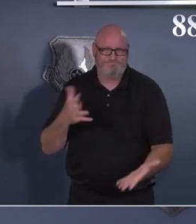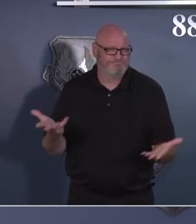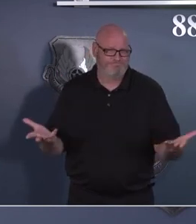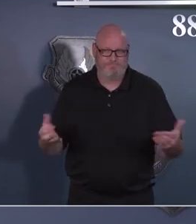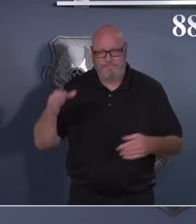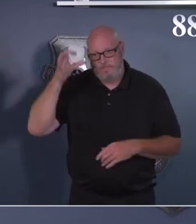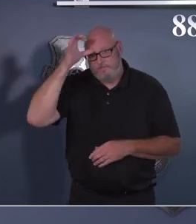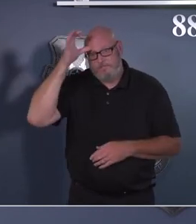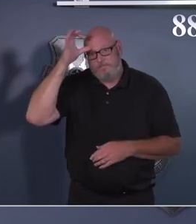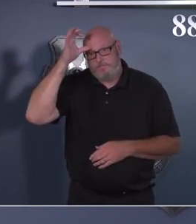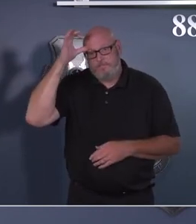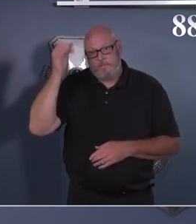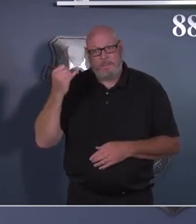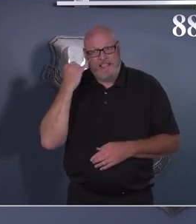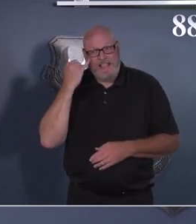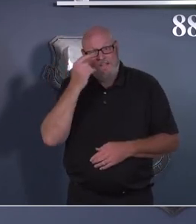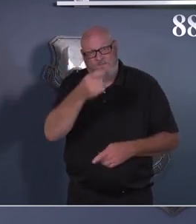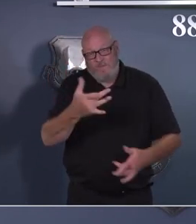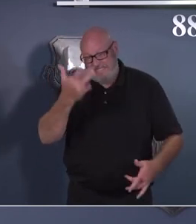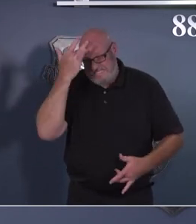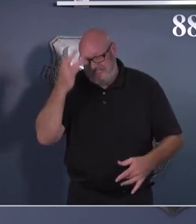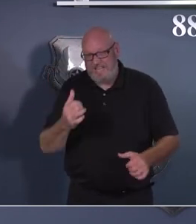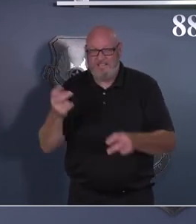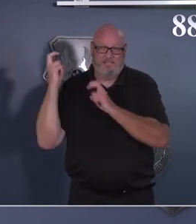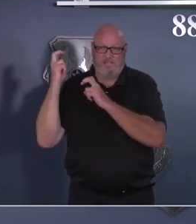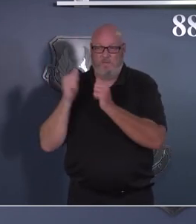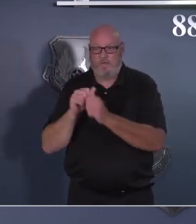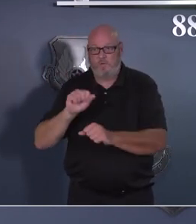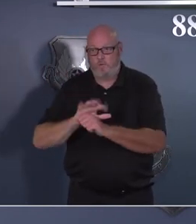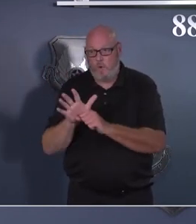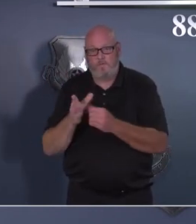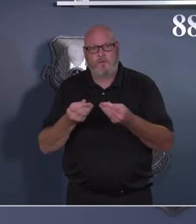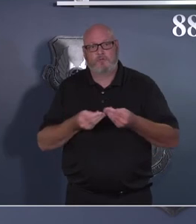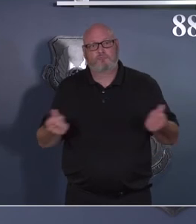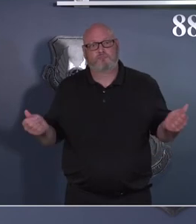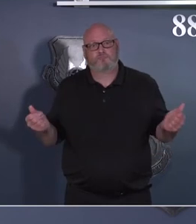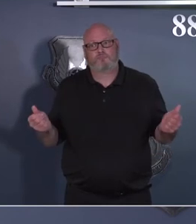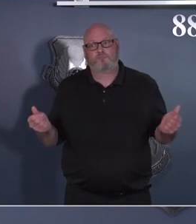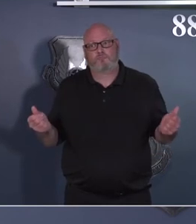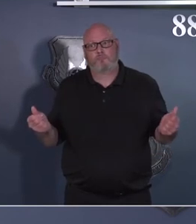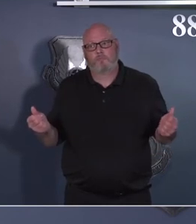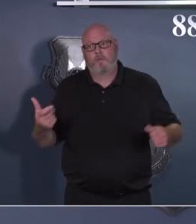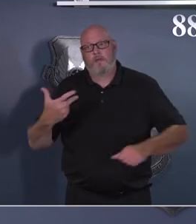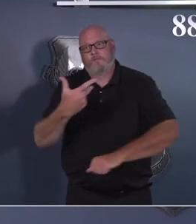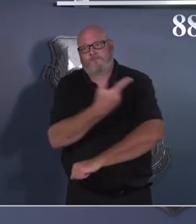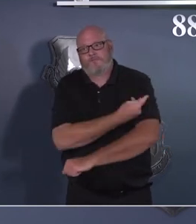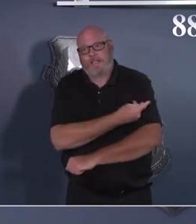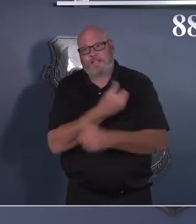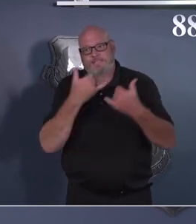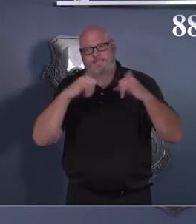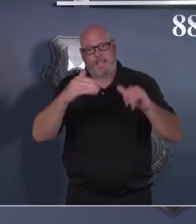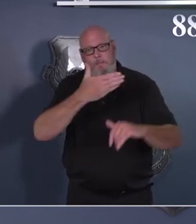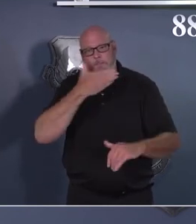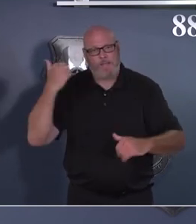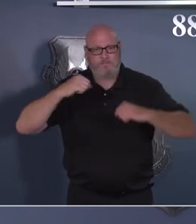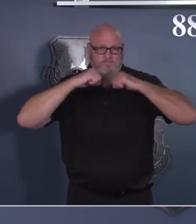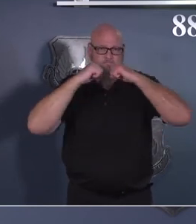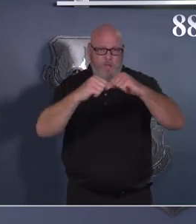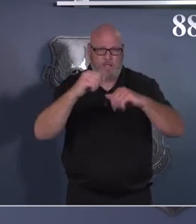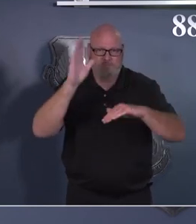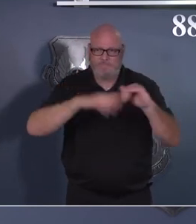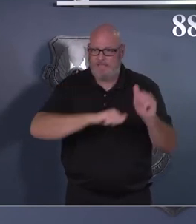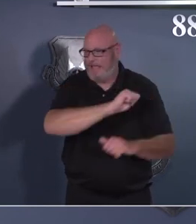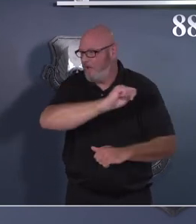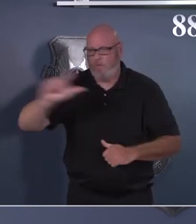against variants of concern such as Delta as compared with vaccine induced responses. So in summary, a